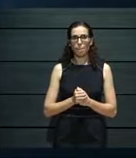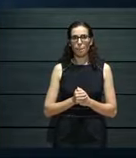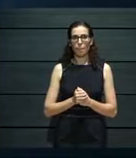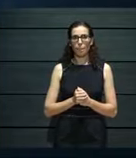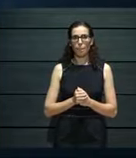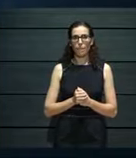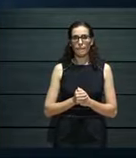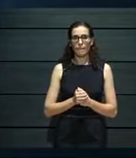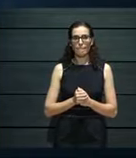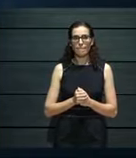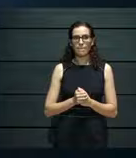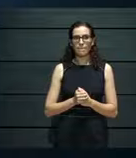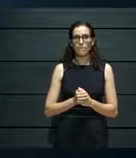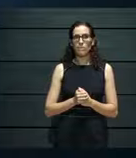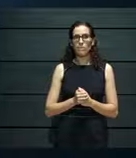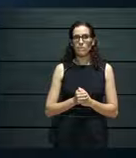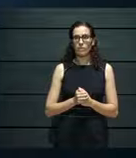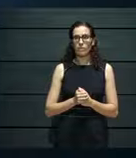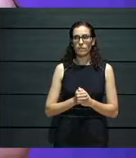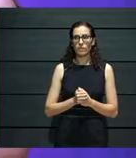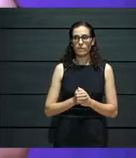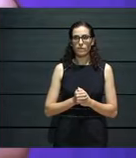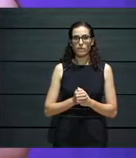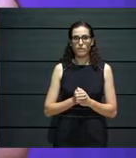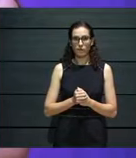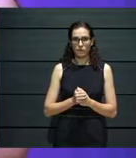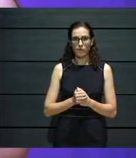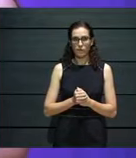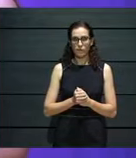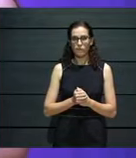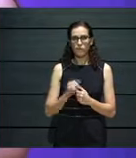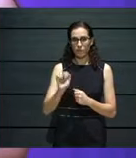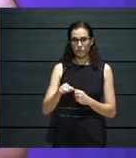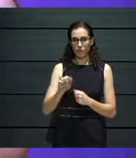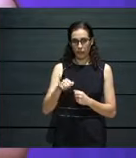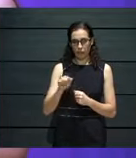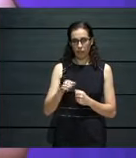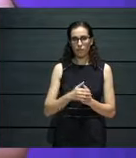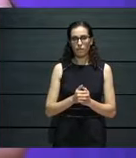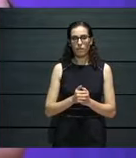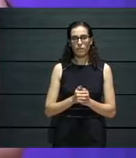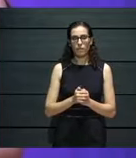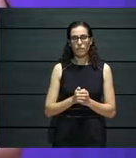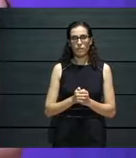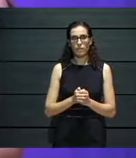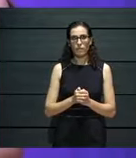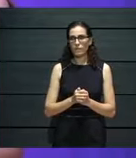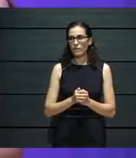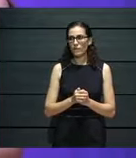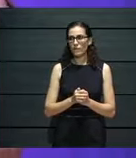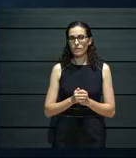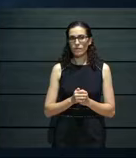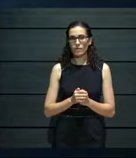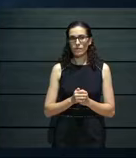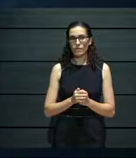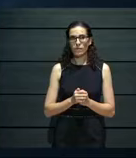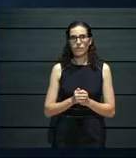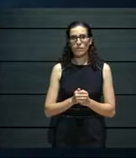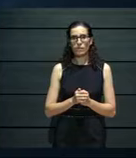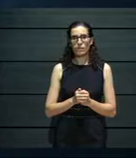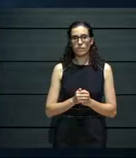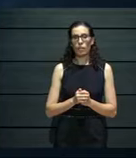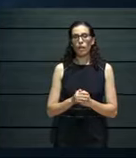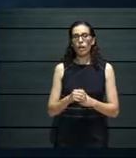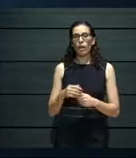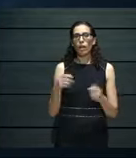So, Elaine, can you see my screen there? Yes, we can see it. We can see it, Annabelle. So, festivals Malta during